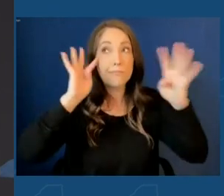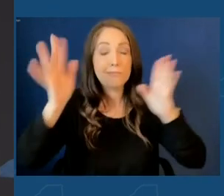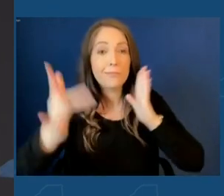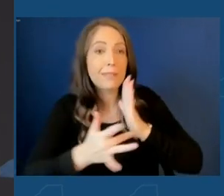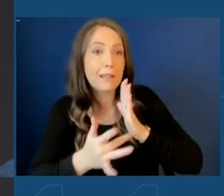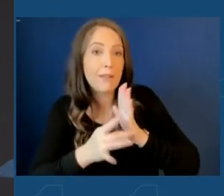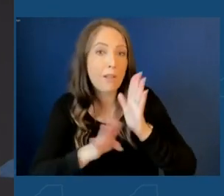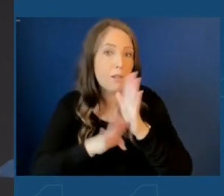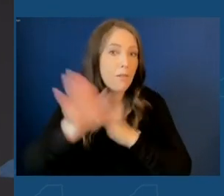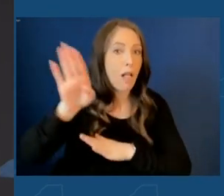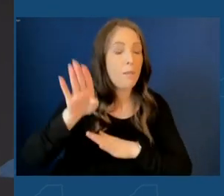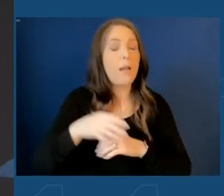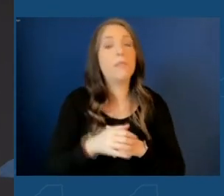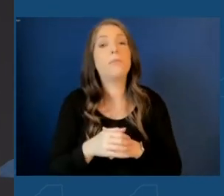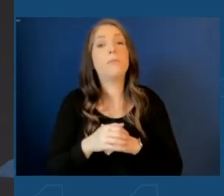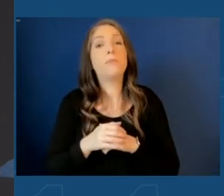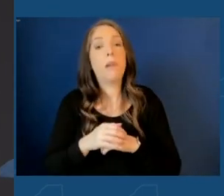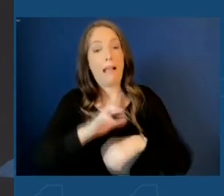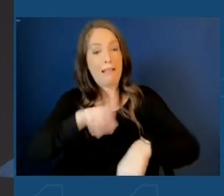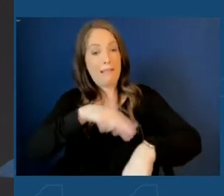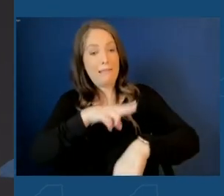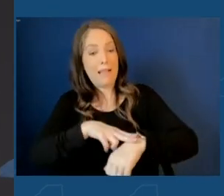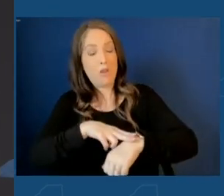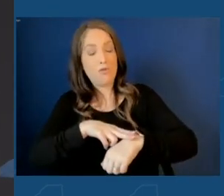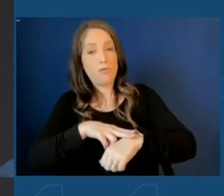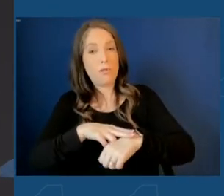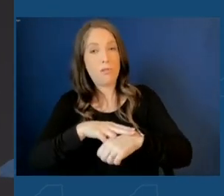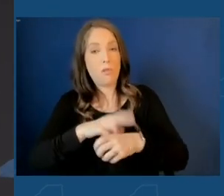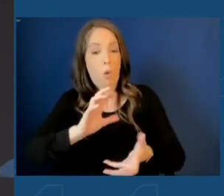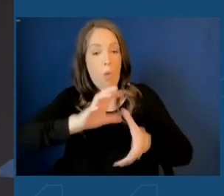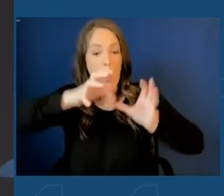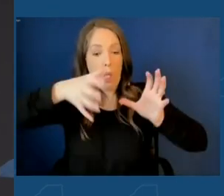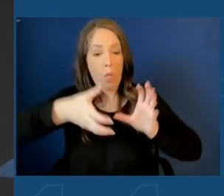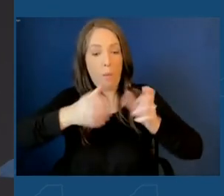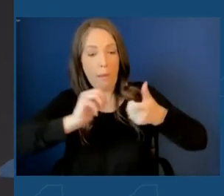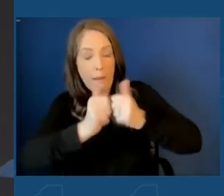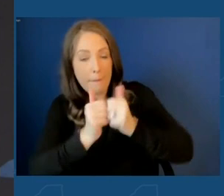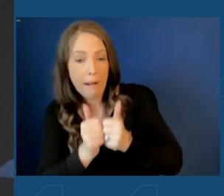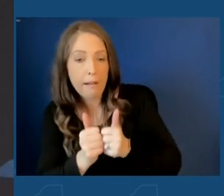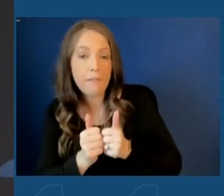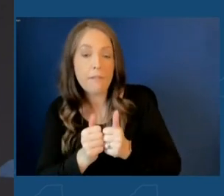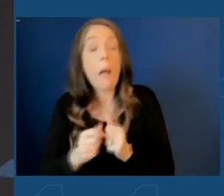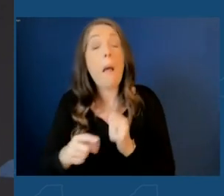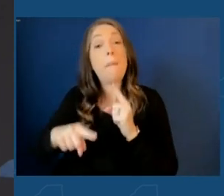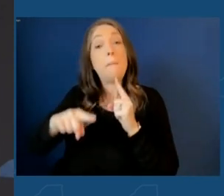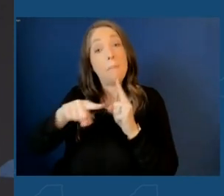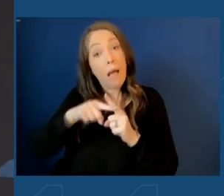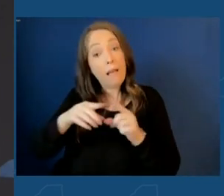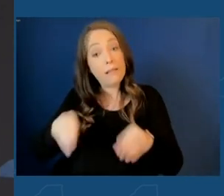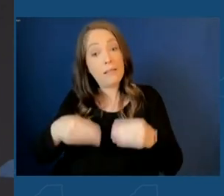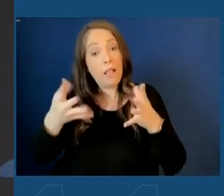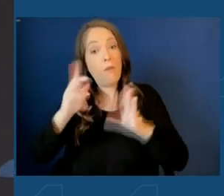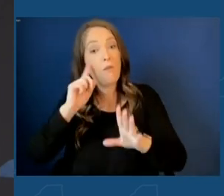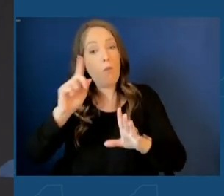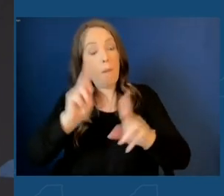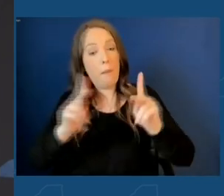advance our nation's global competitiveness, and deliver for his constituents here in New York.